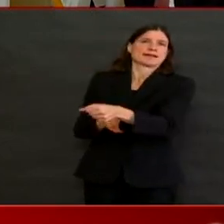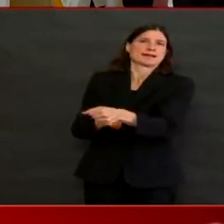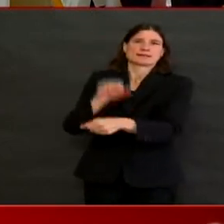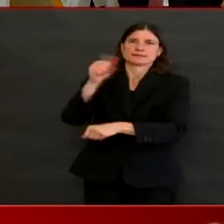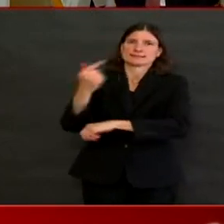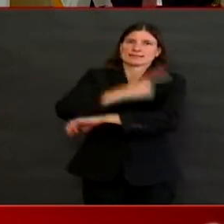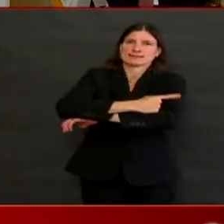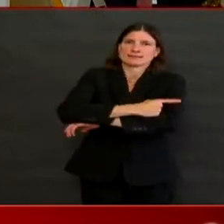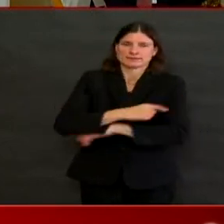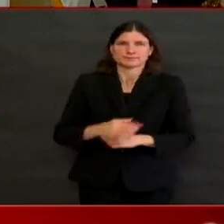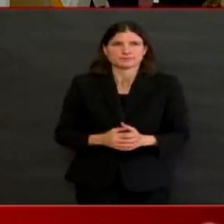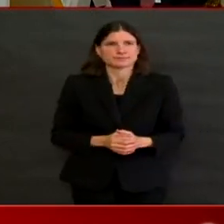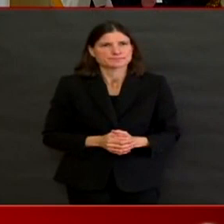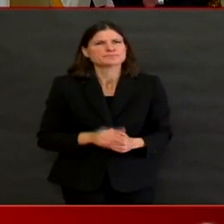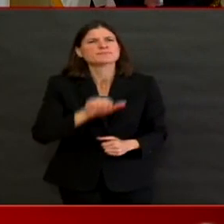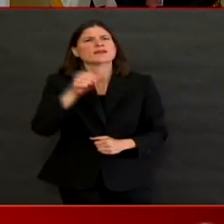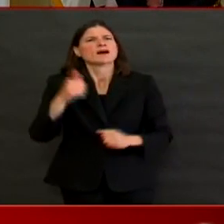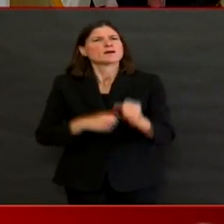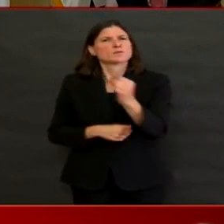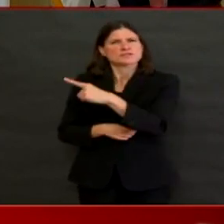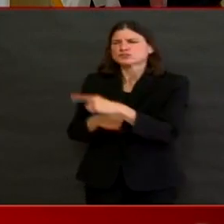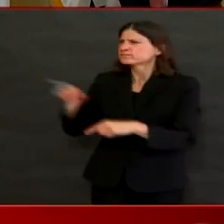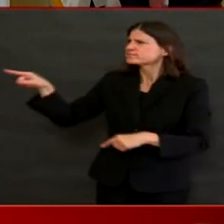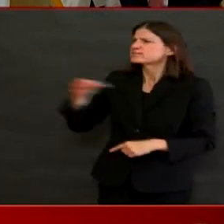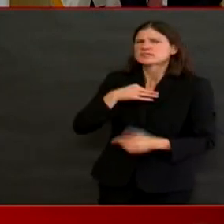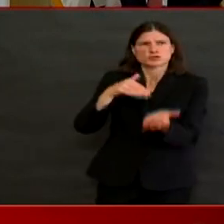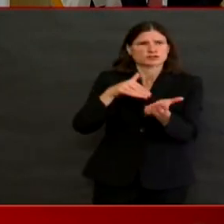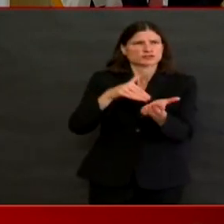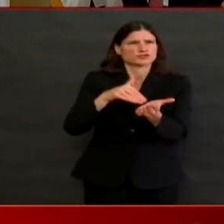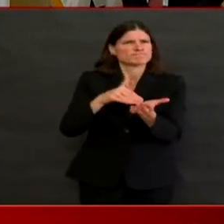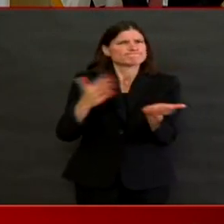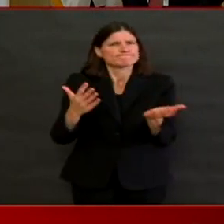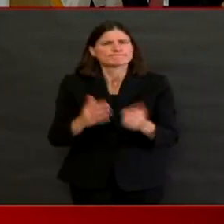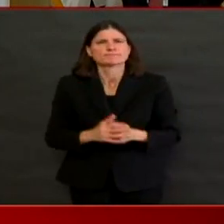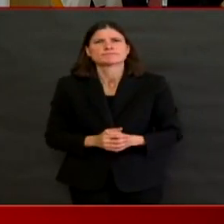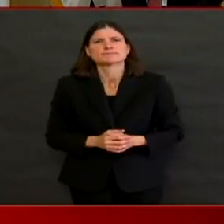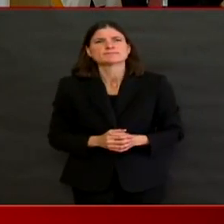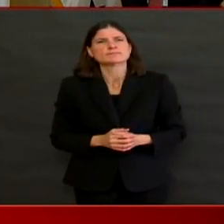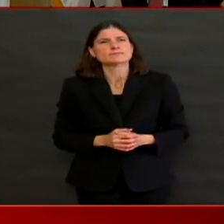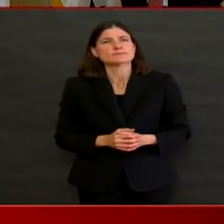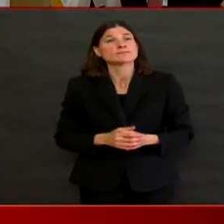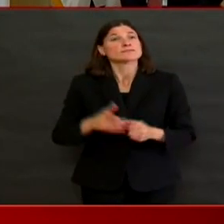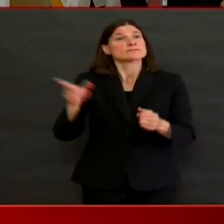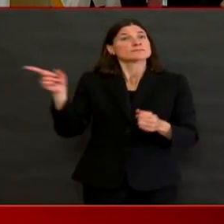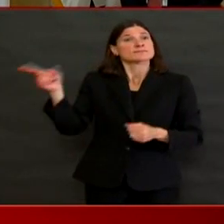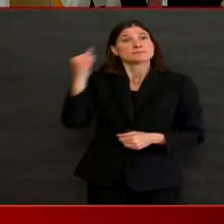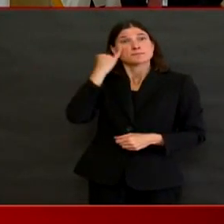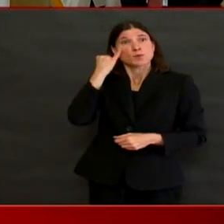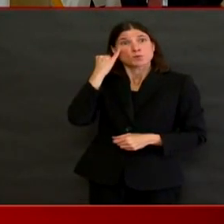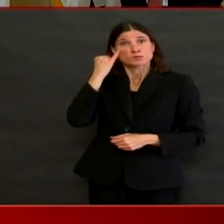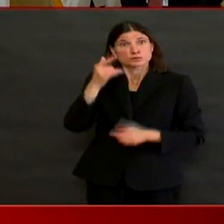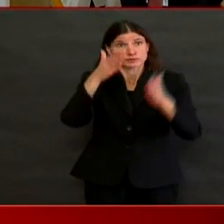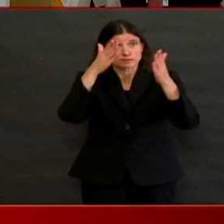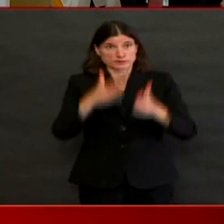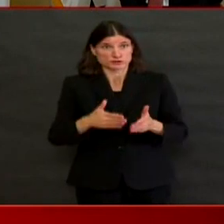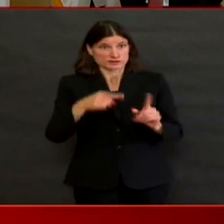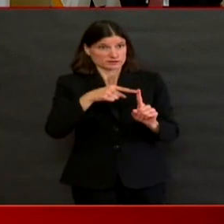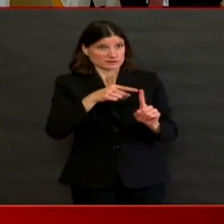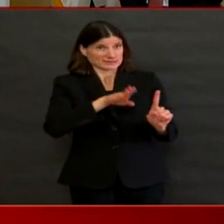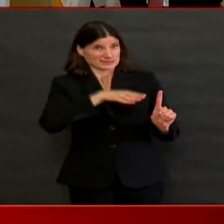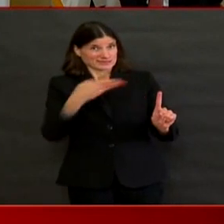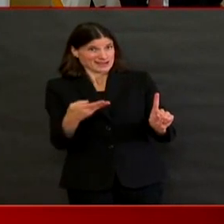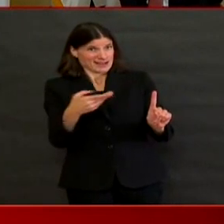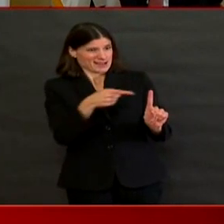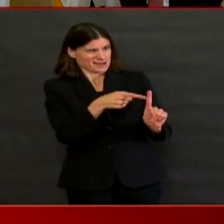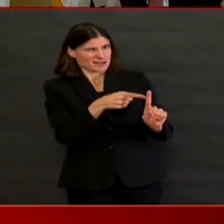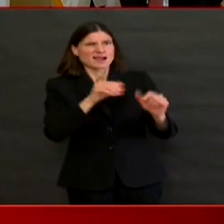Allen. Can you describe how someone is officially determined to have died from COVID-19? Is there an assumption that if they die while